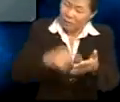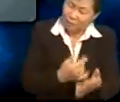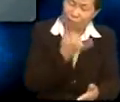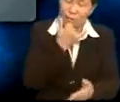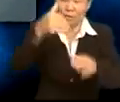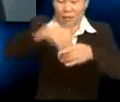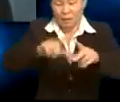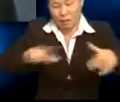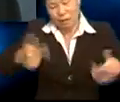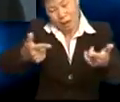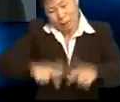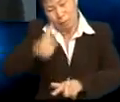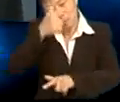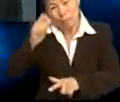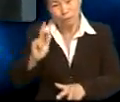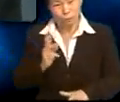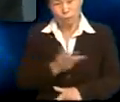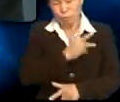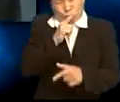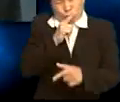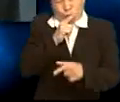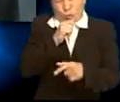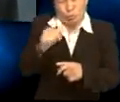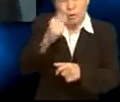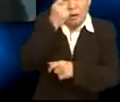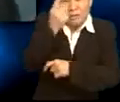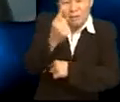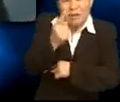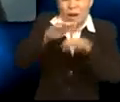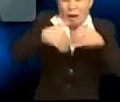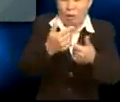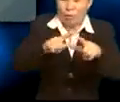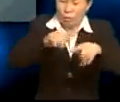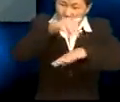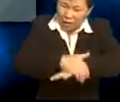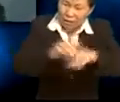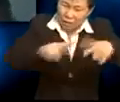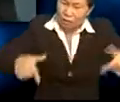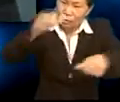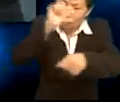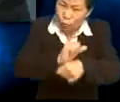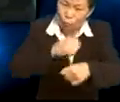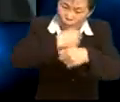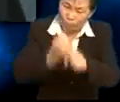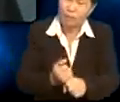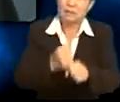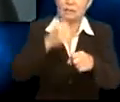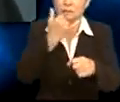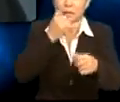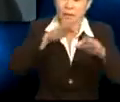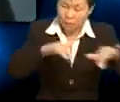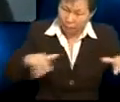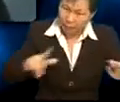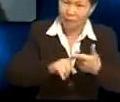mistakes in language occur because we do not fully understand how the English language works. We make mistakes in spelling,